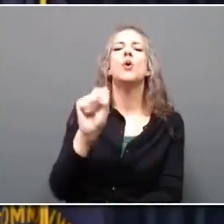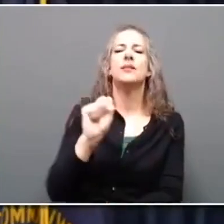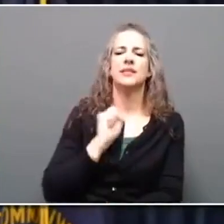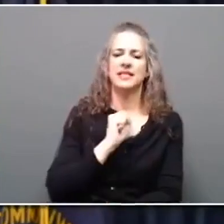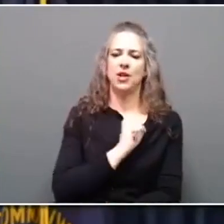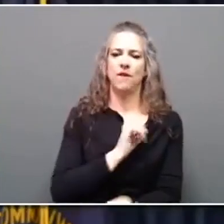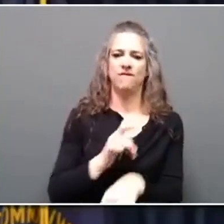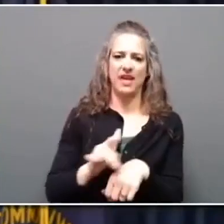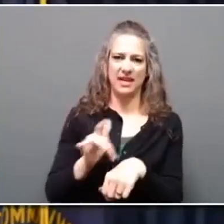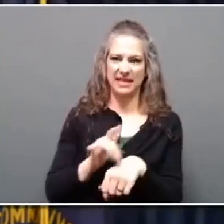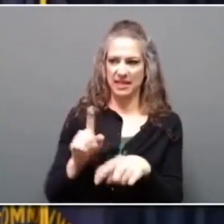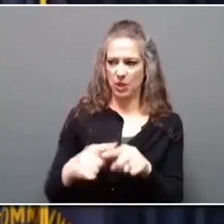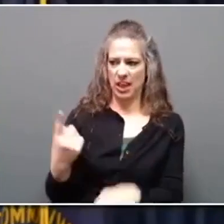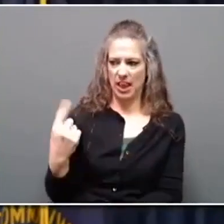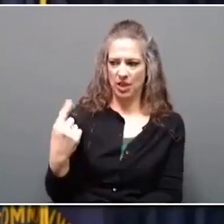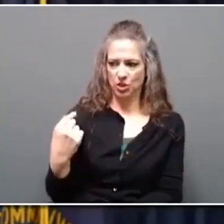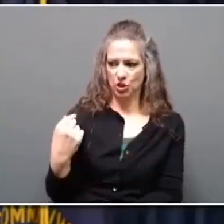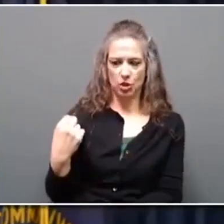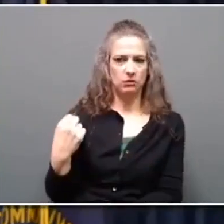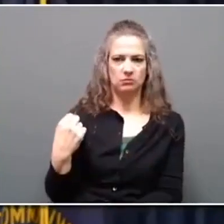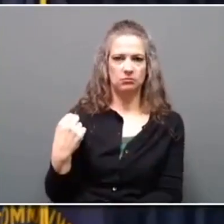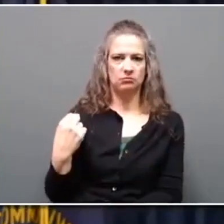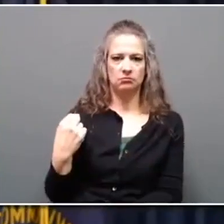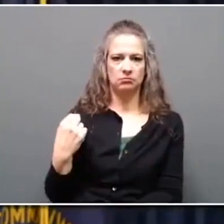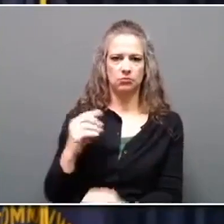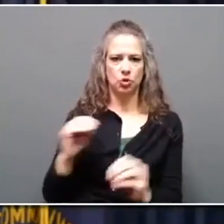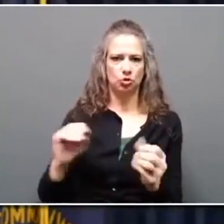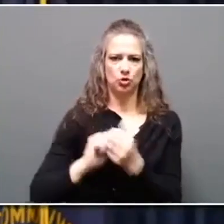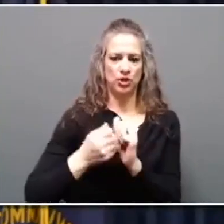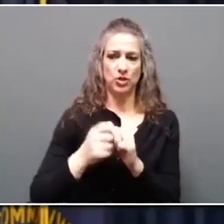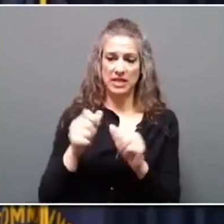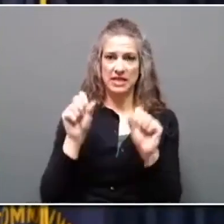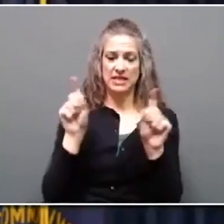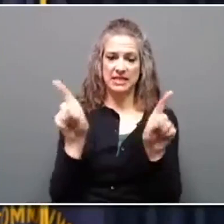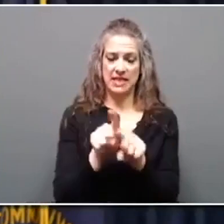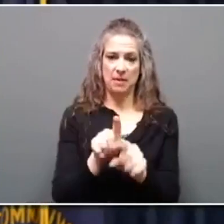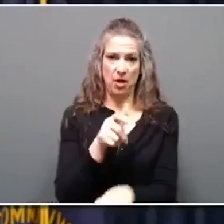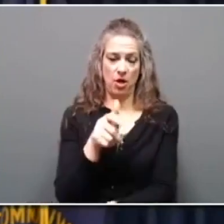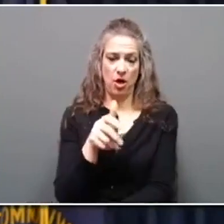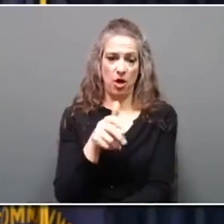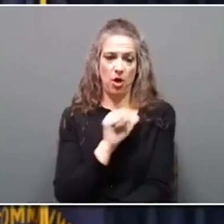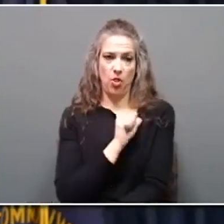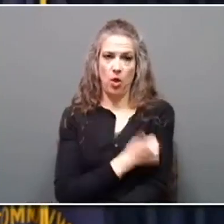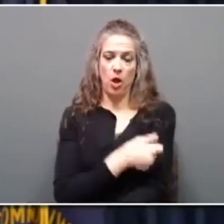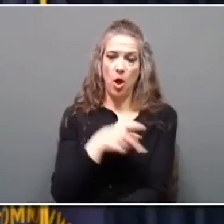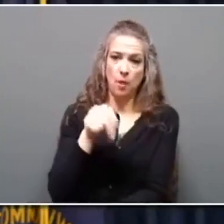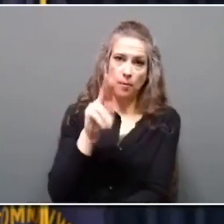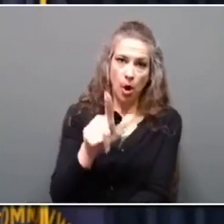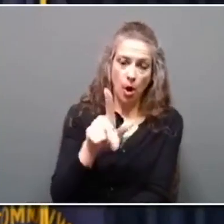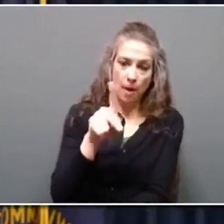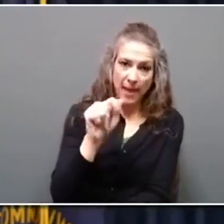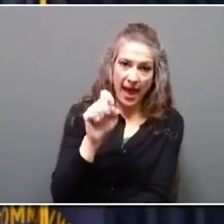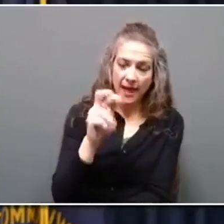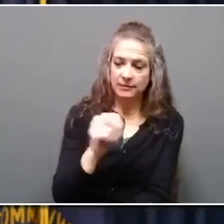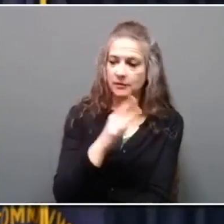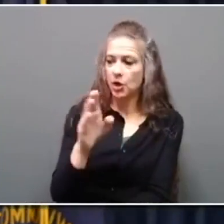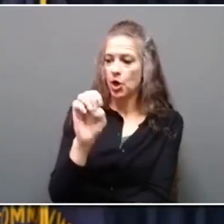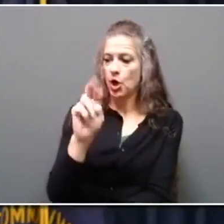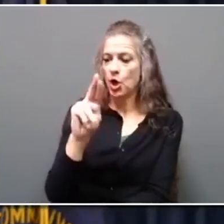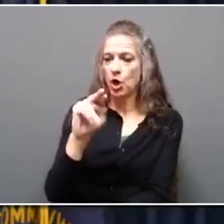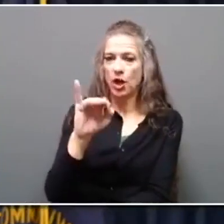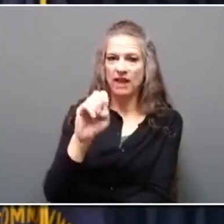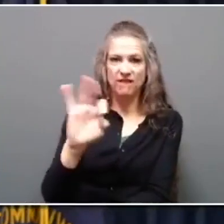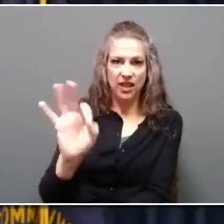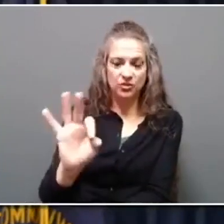last year hadn't The same authority that Paul Patton and Ernie Fletcher, Steve Beshear and Matt